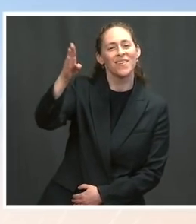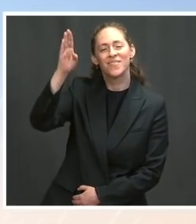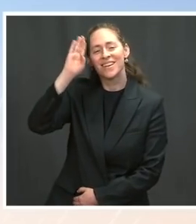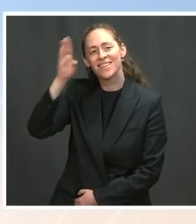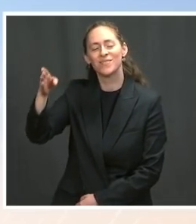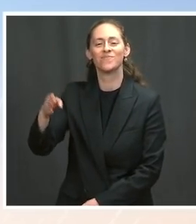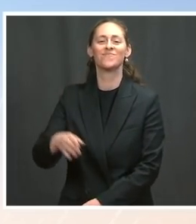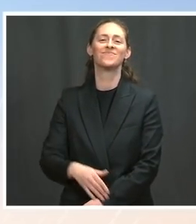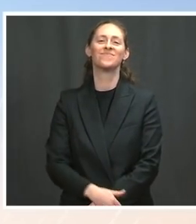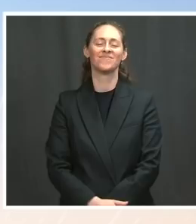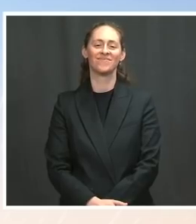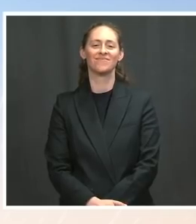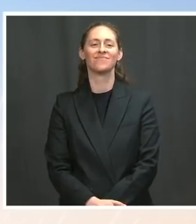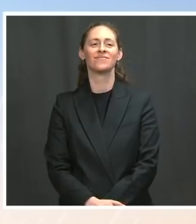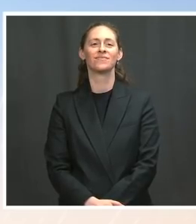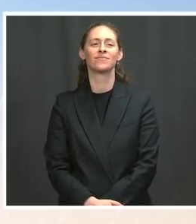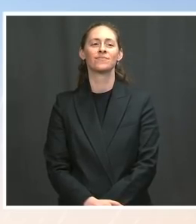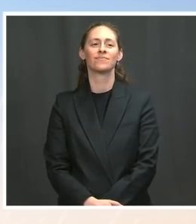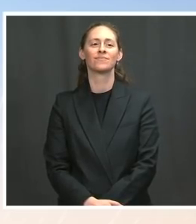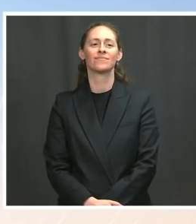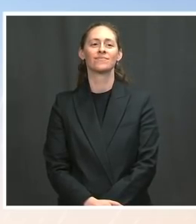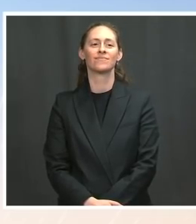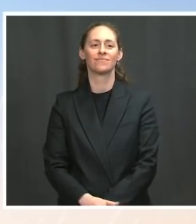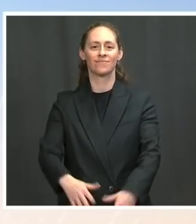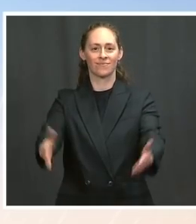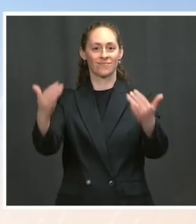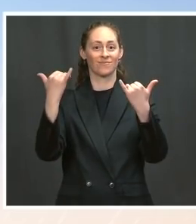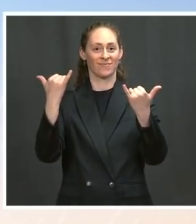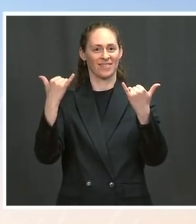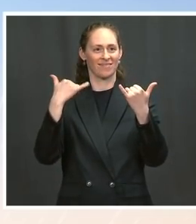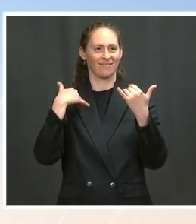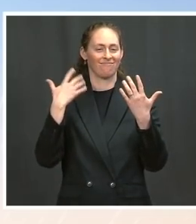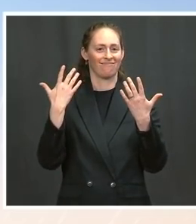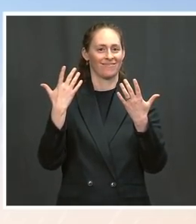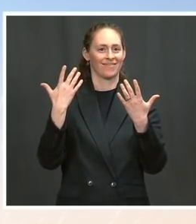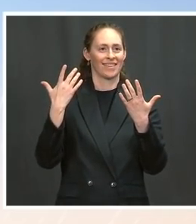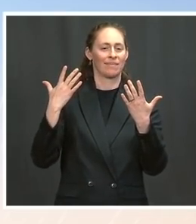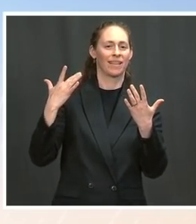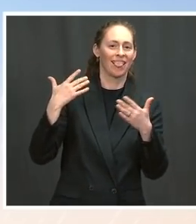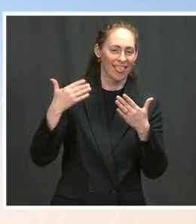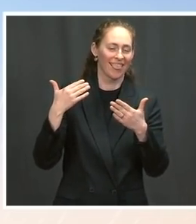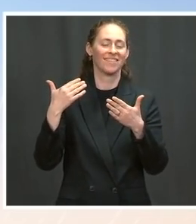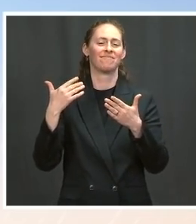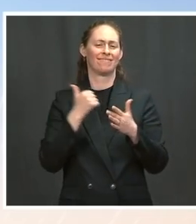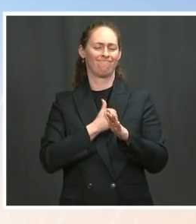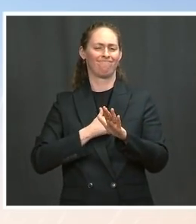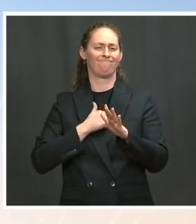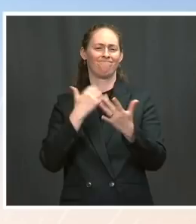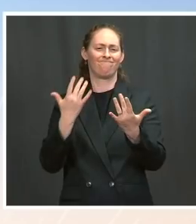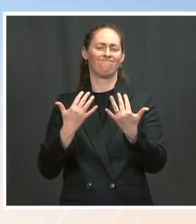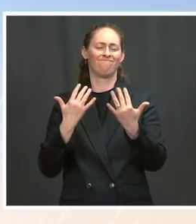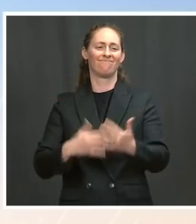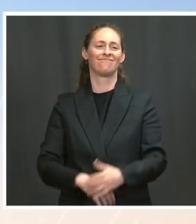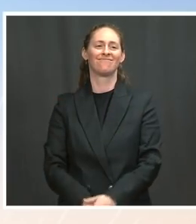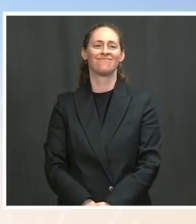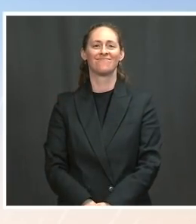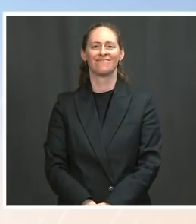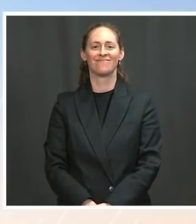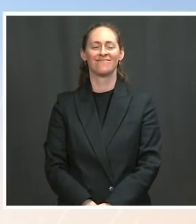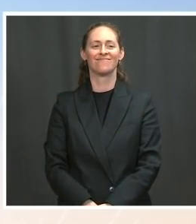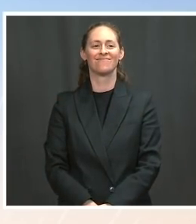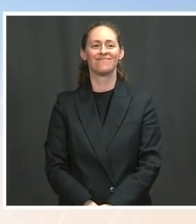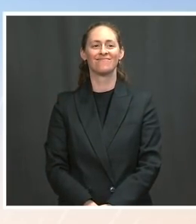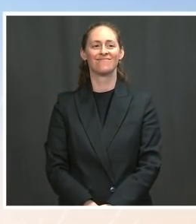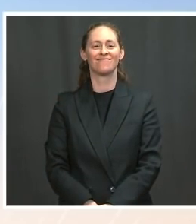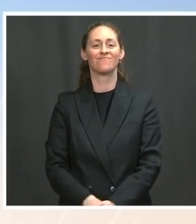We were a little early today. I apologize for that. Okay, so good afternoon and